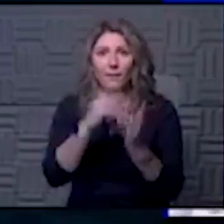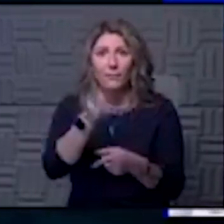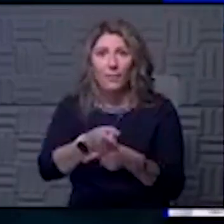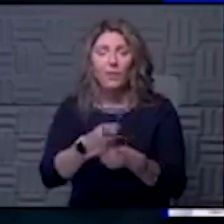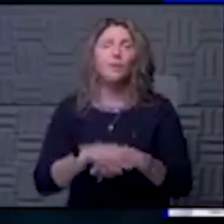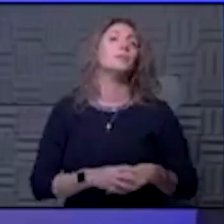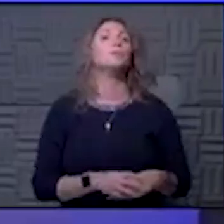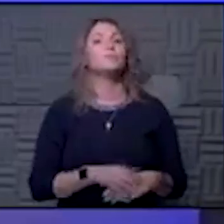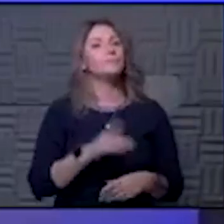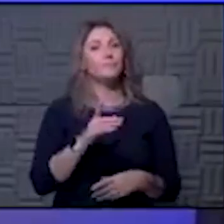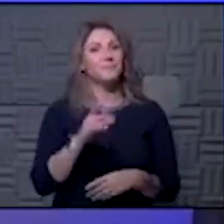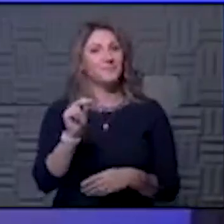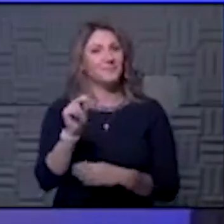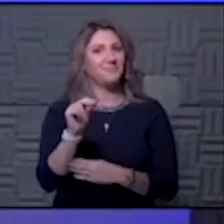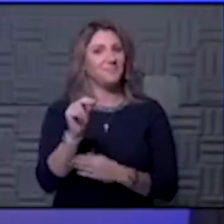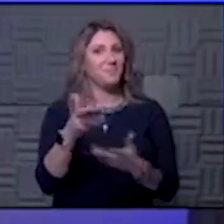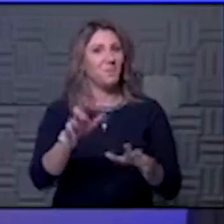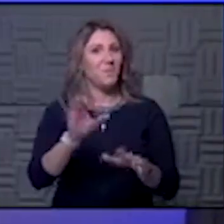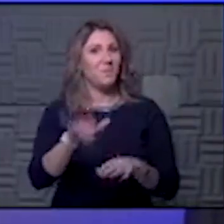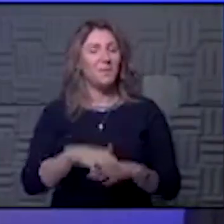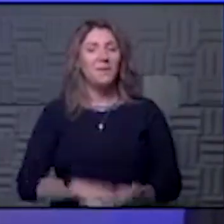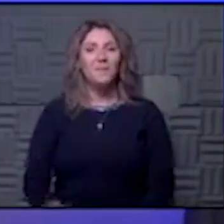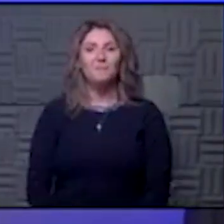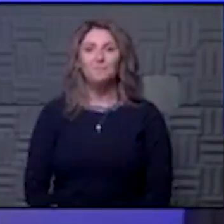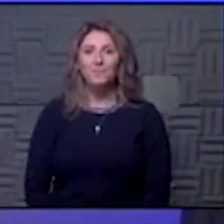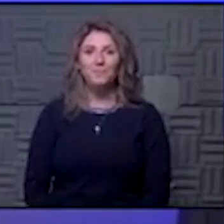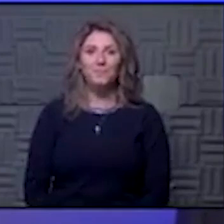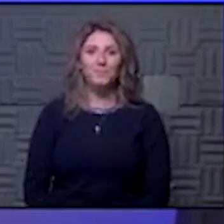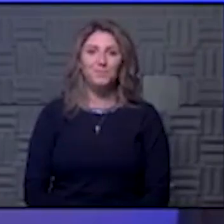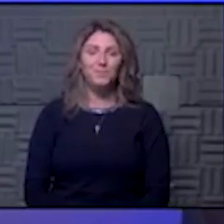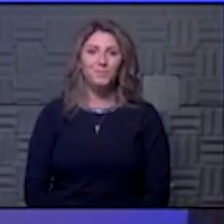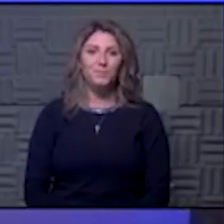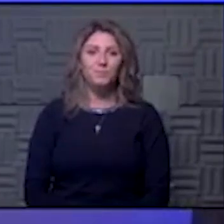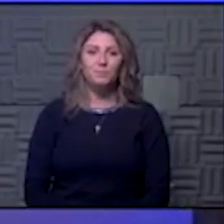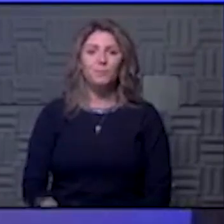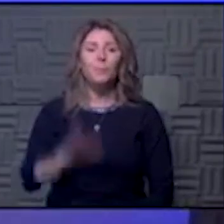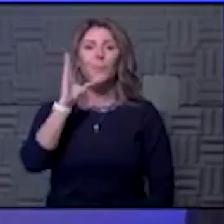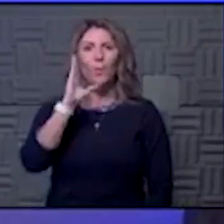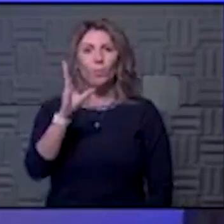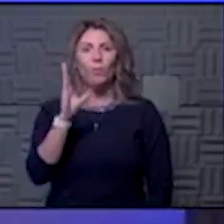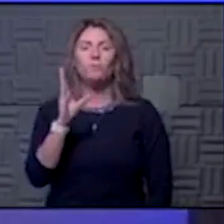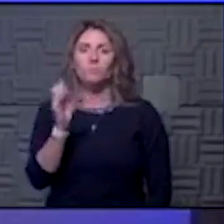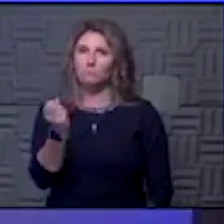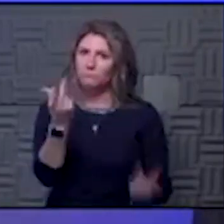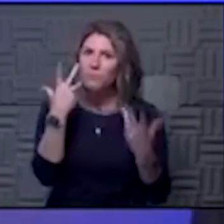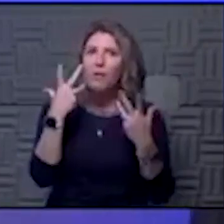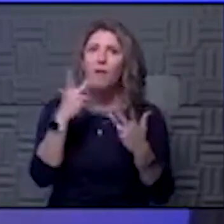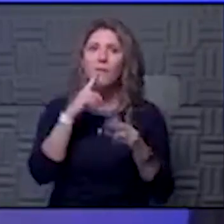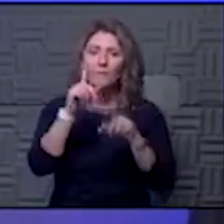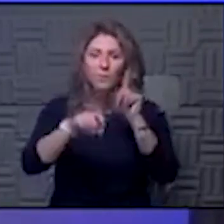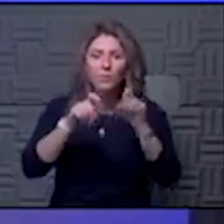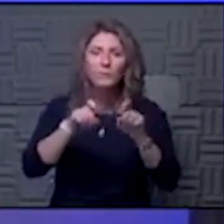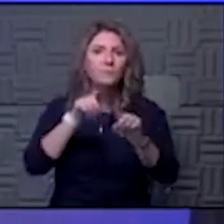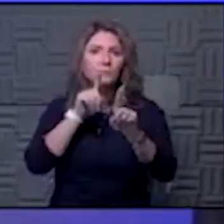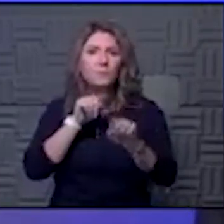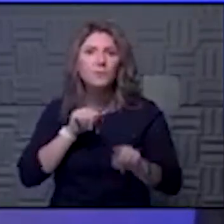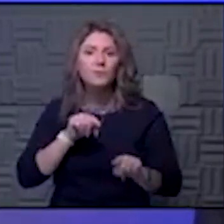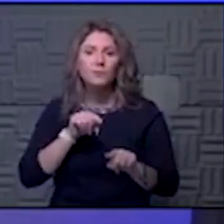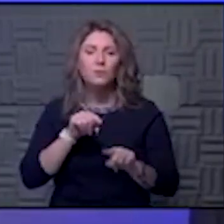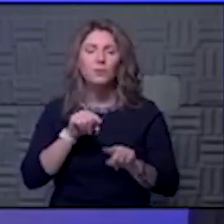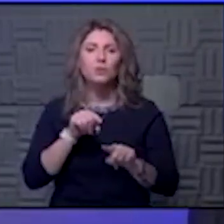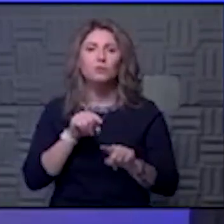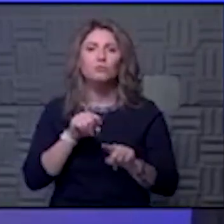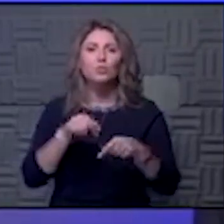No, you don't. And there will be a lot of questions that will be answered during the post